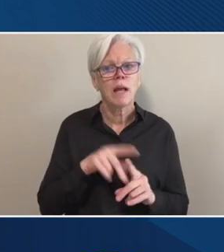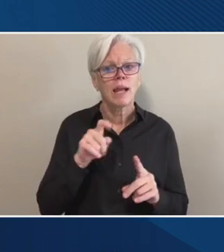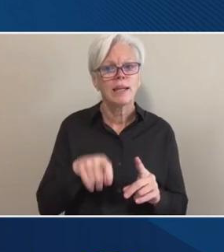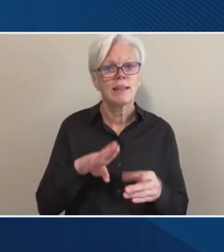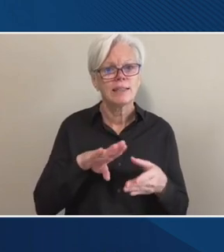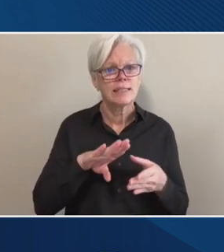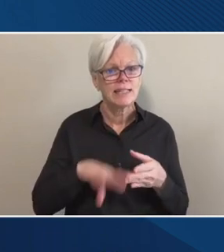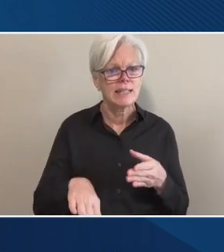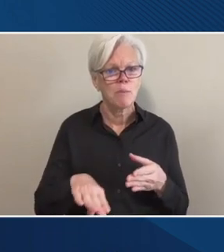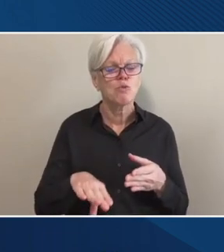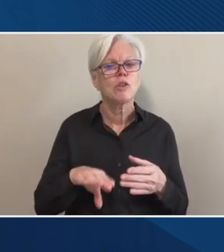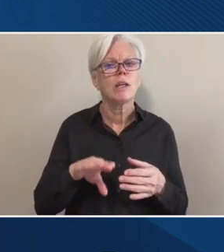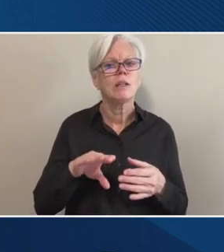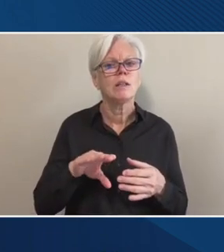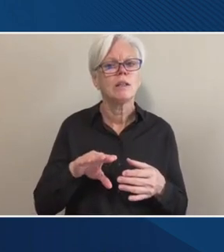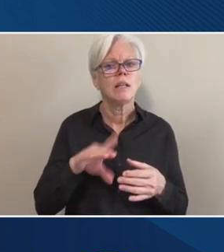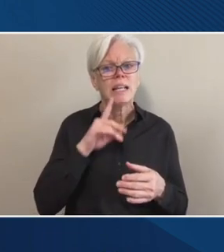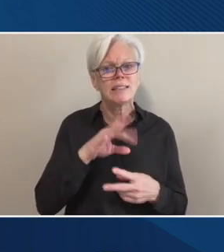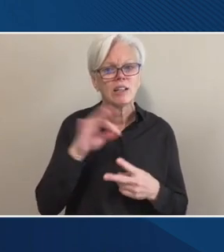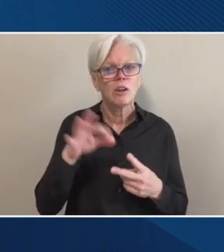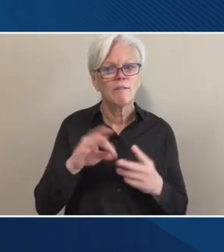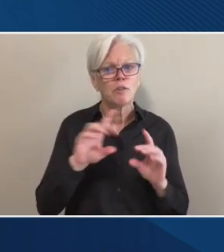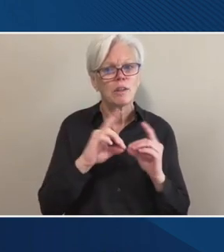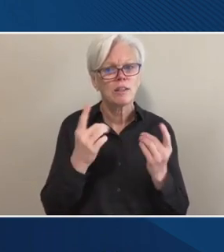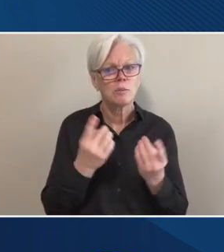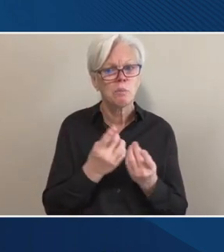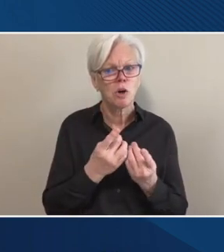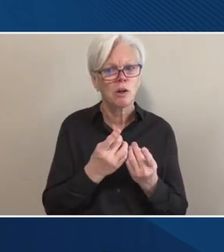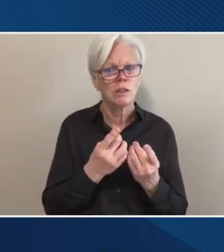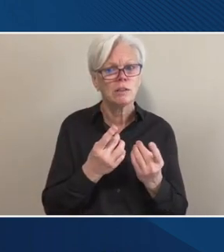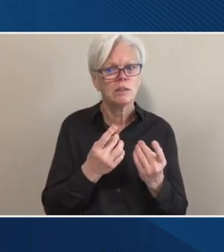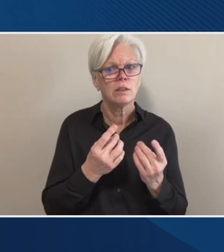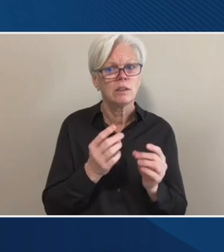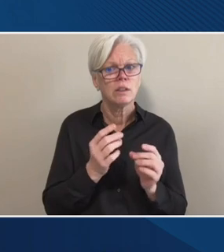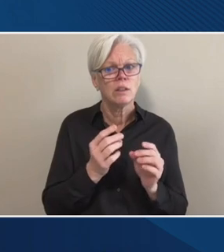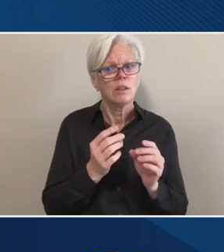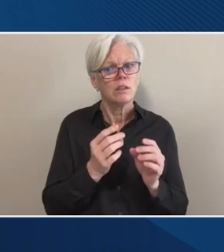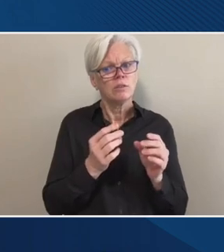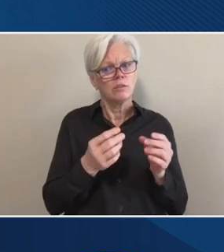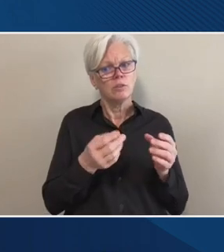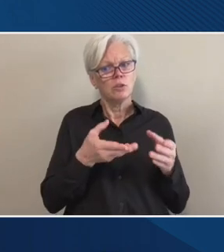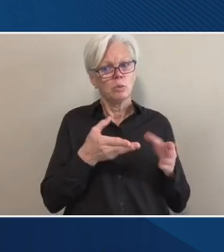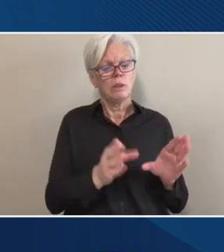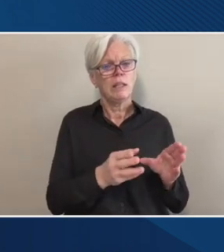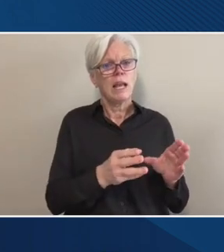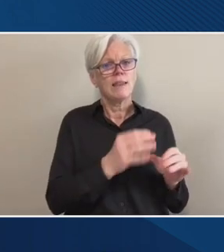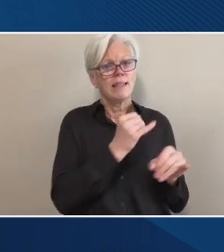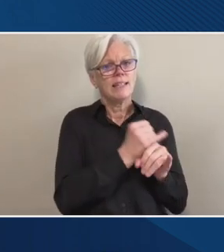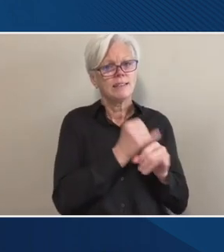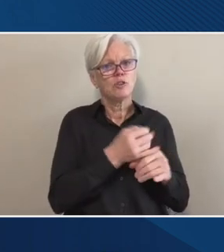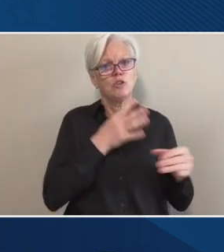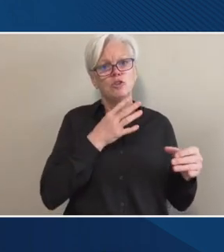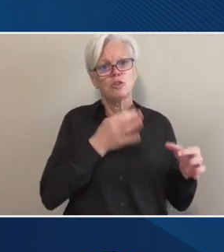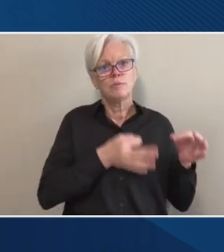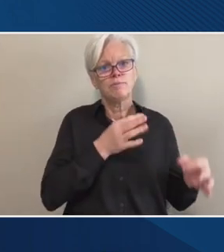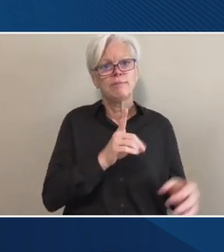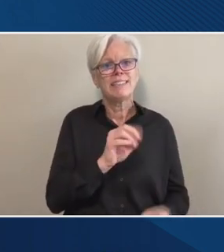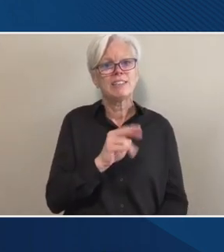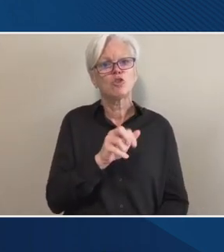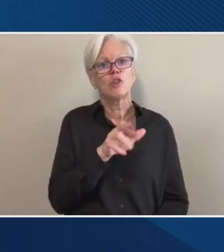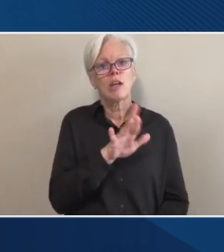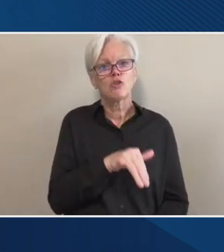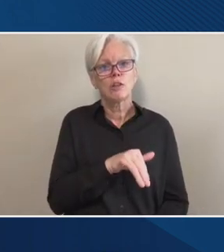is there an option for the department to make it discretionary for the institution, at least, so that you don't